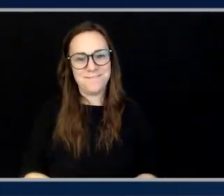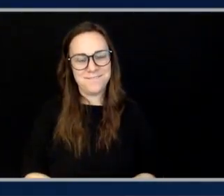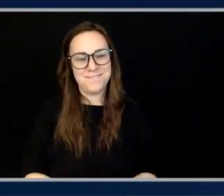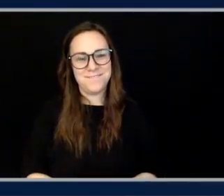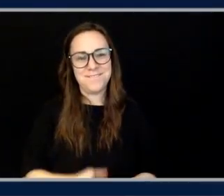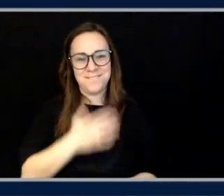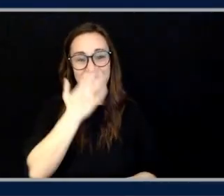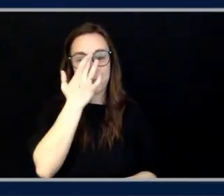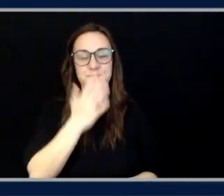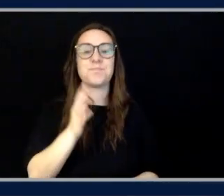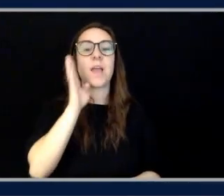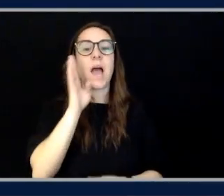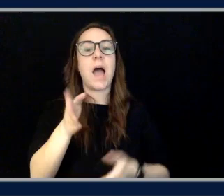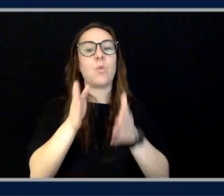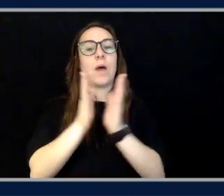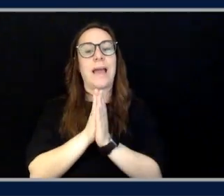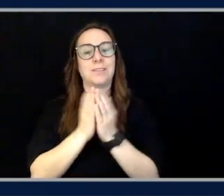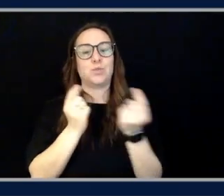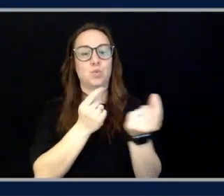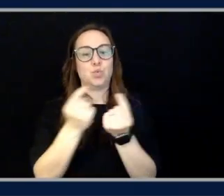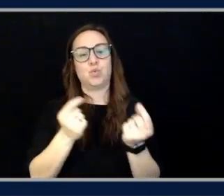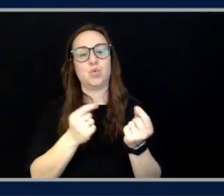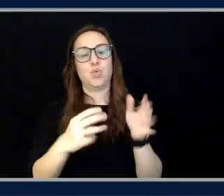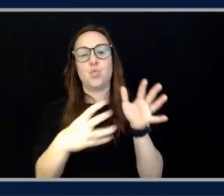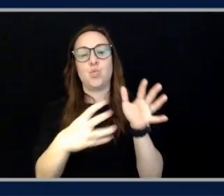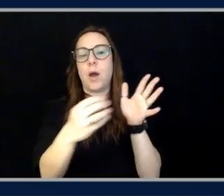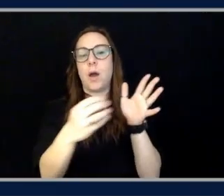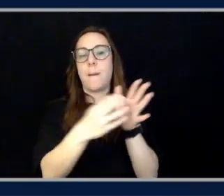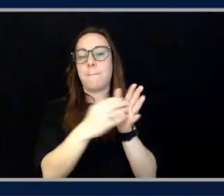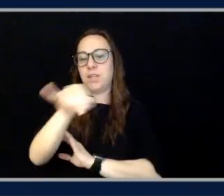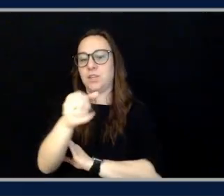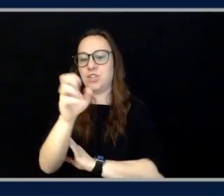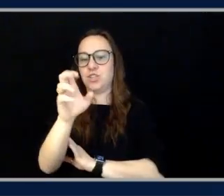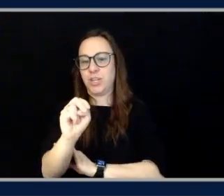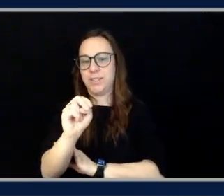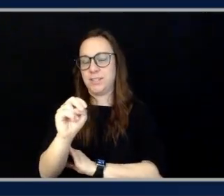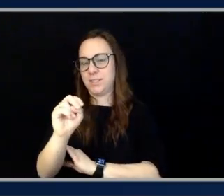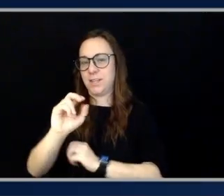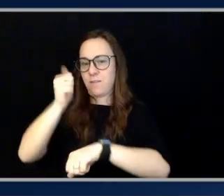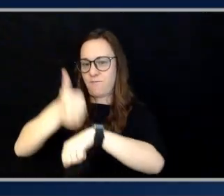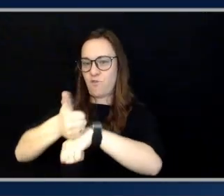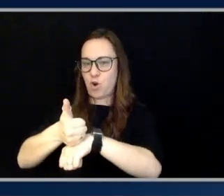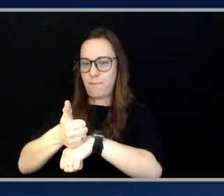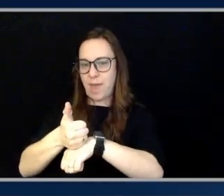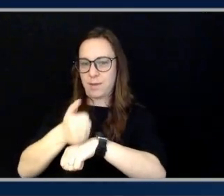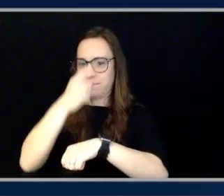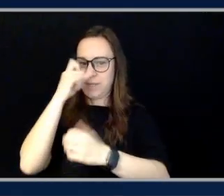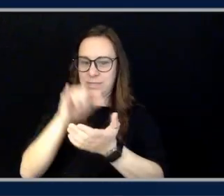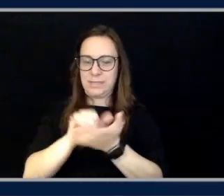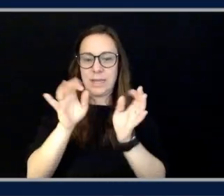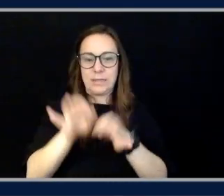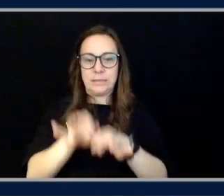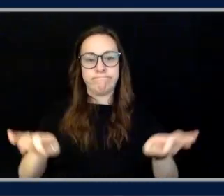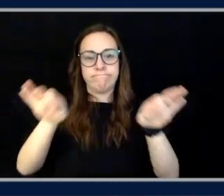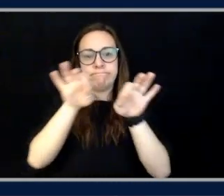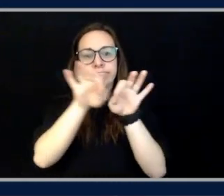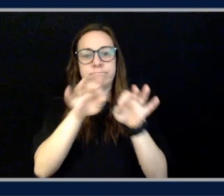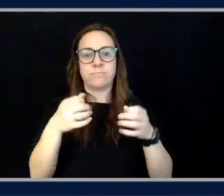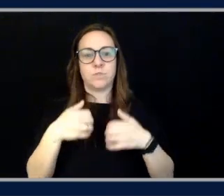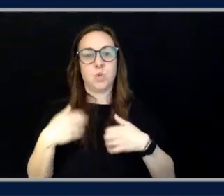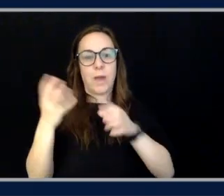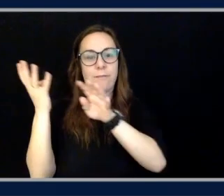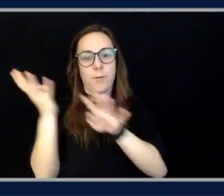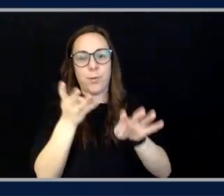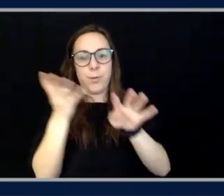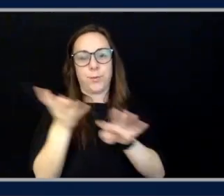a JSON format. Okay. Representing this table. Okay. Because it's critical for downstream systems to actually have a machine readable format that they can then use.